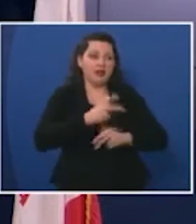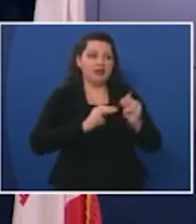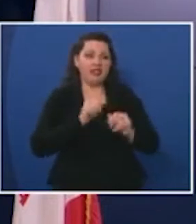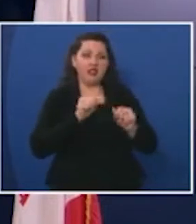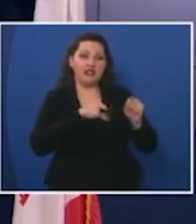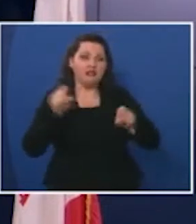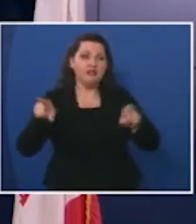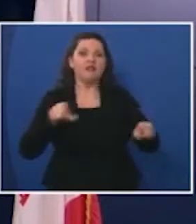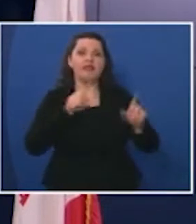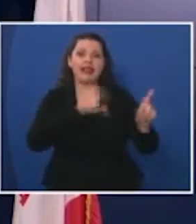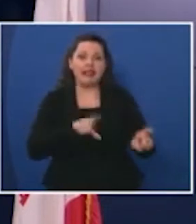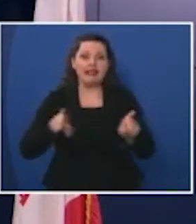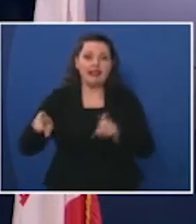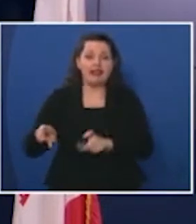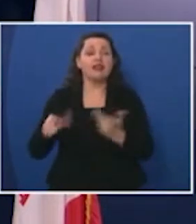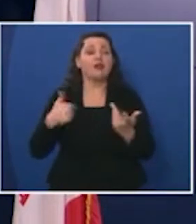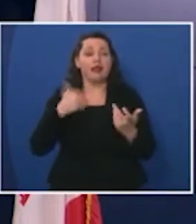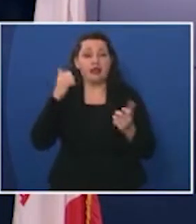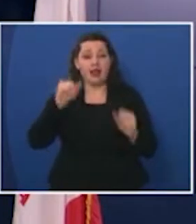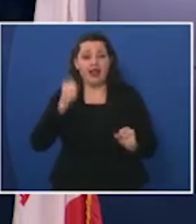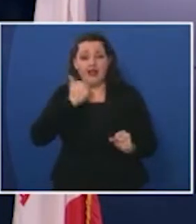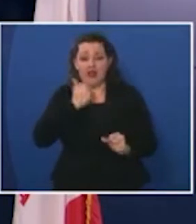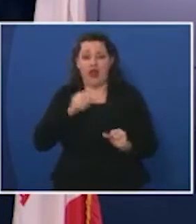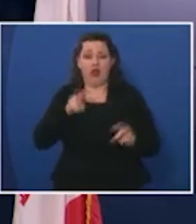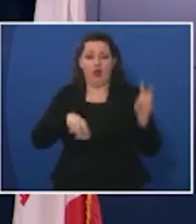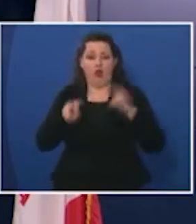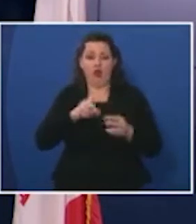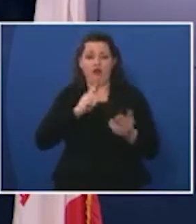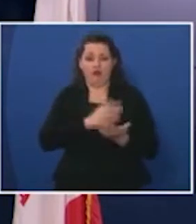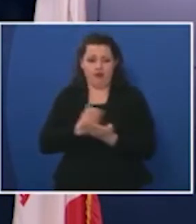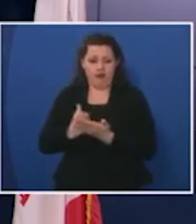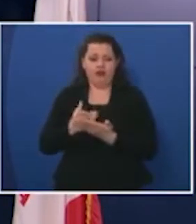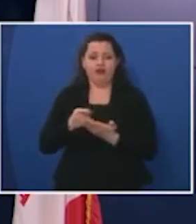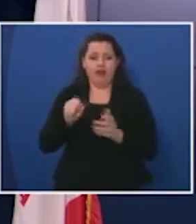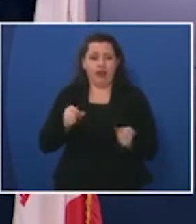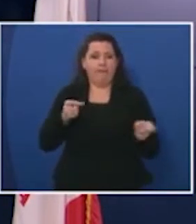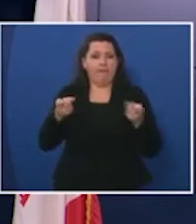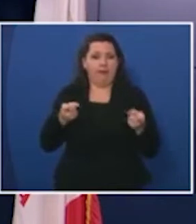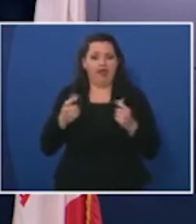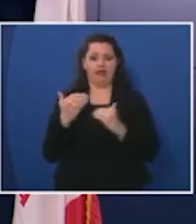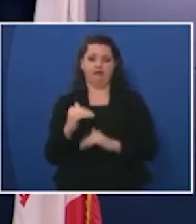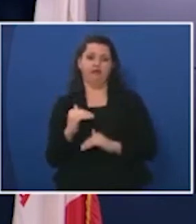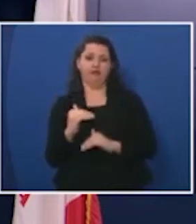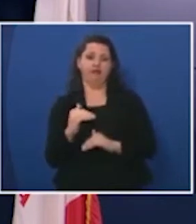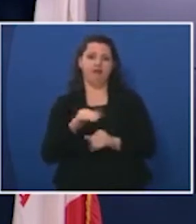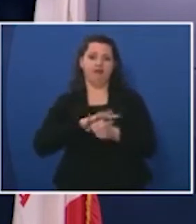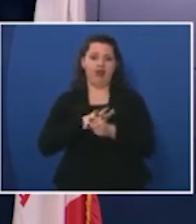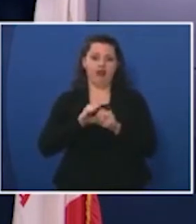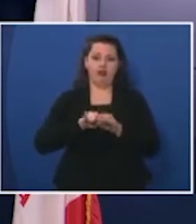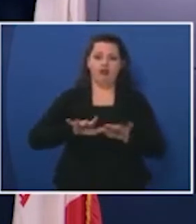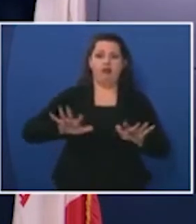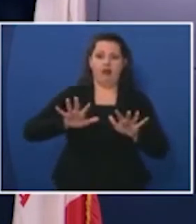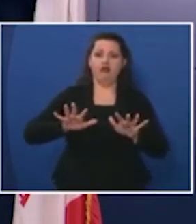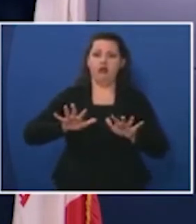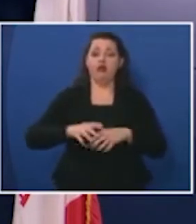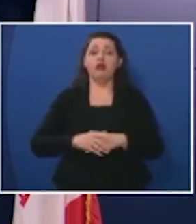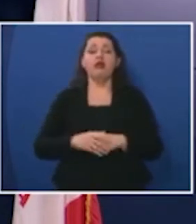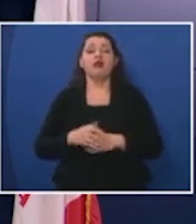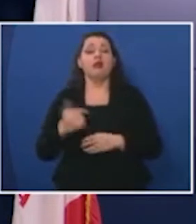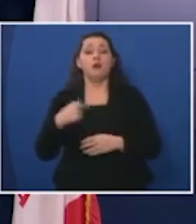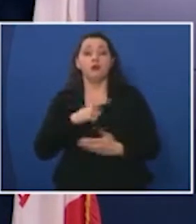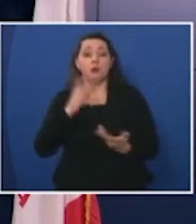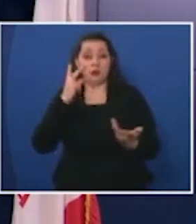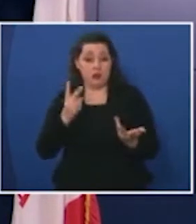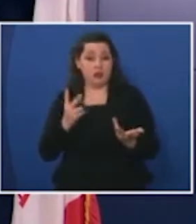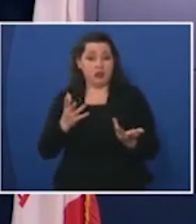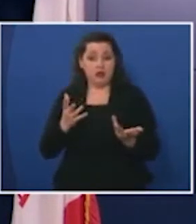able to look at data on a daily basis and really start to manage and contain virus activity across the state and what we're seeing